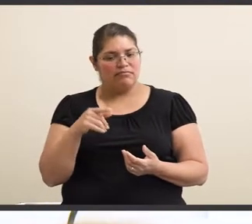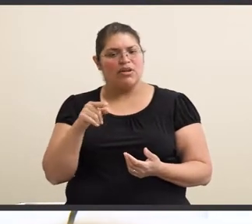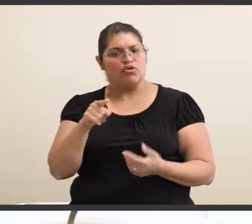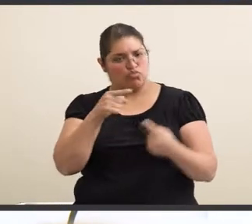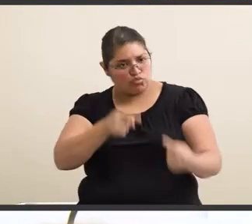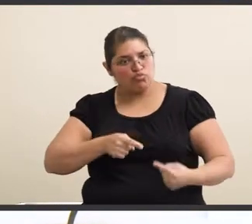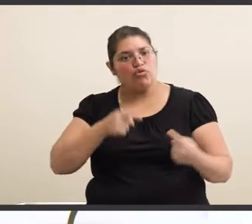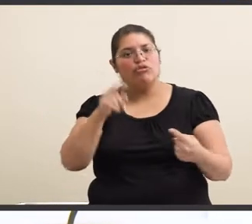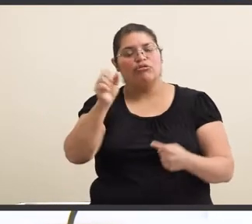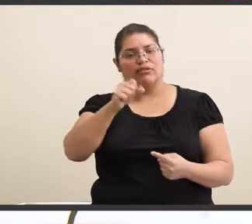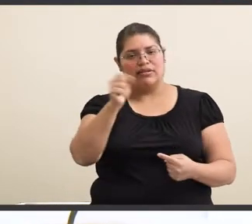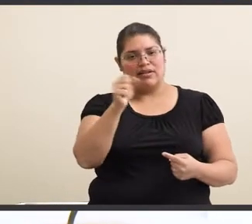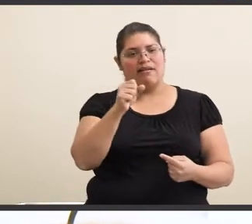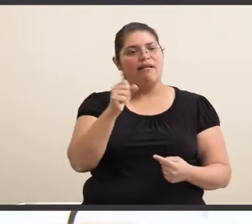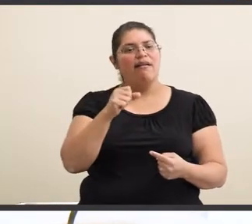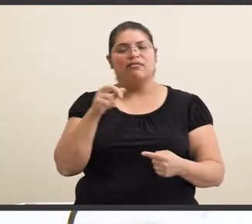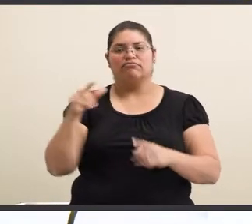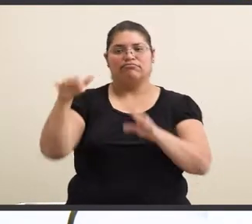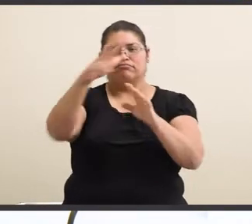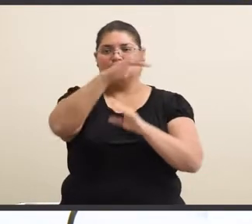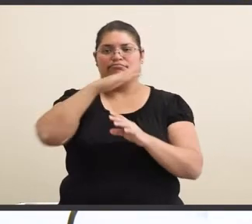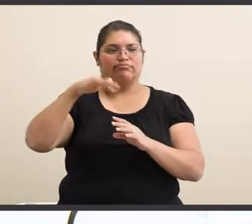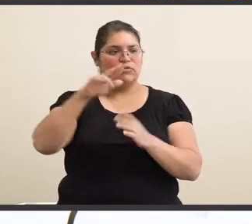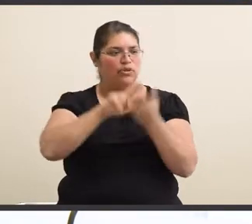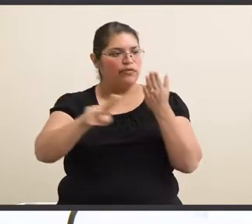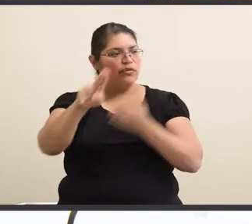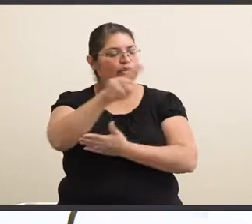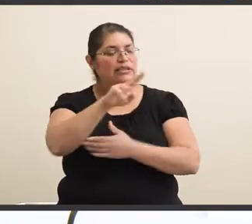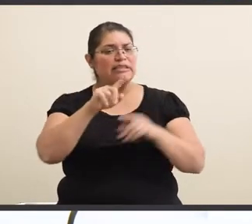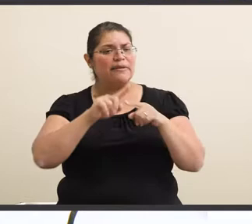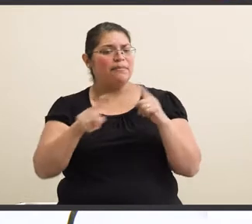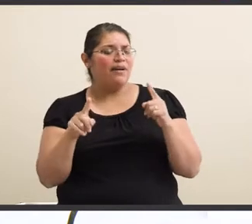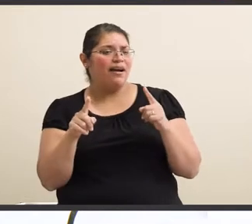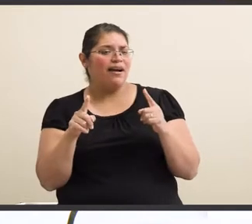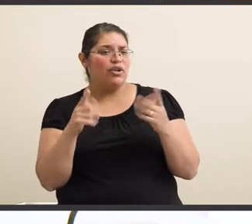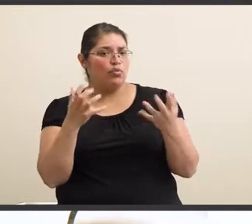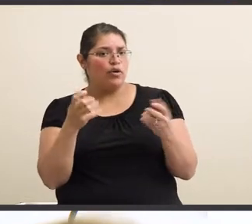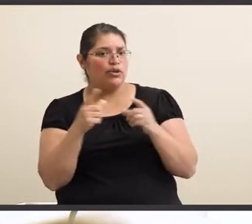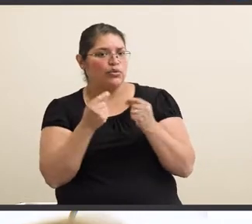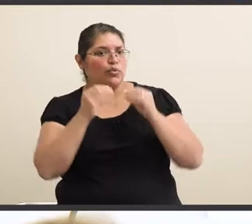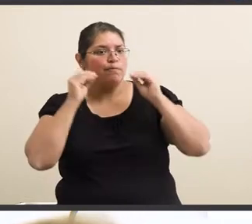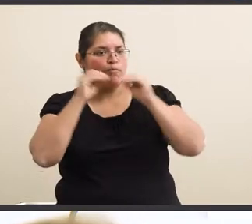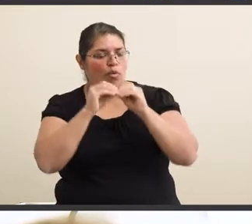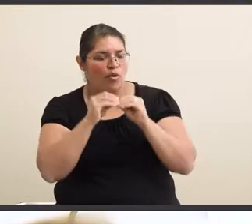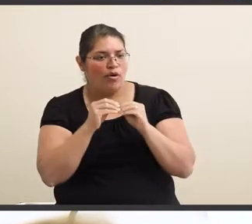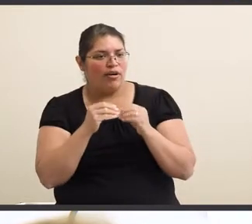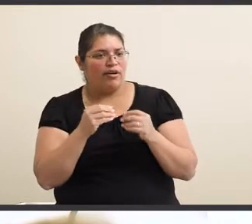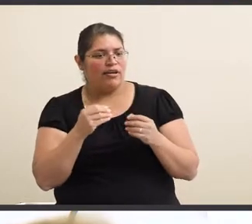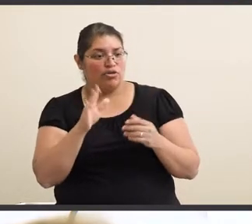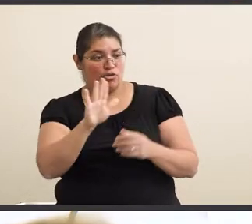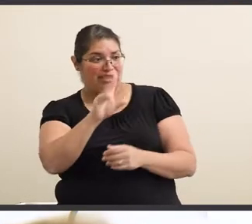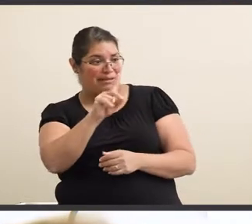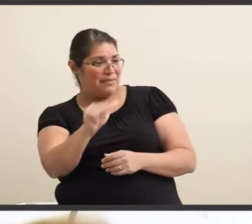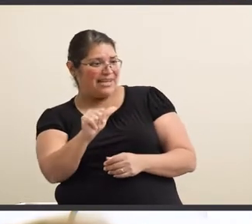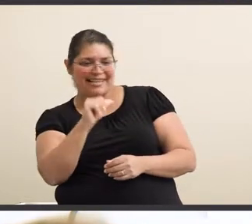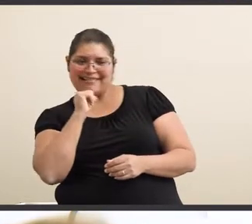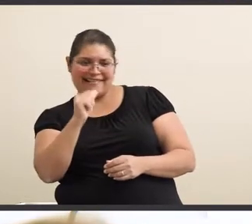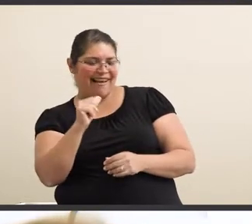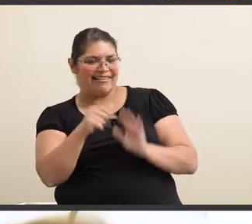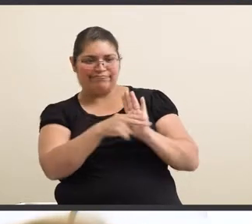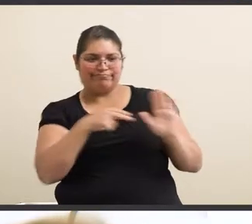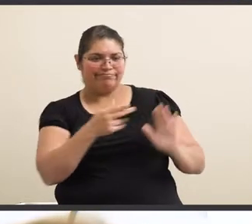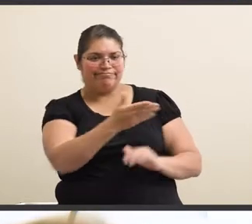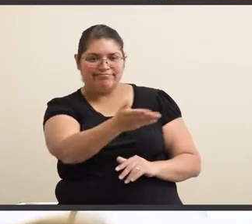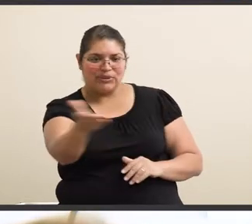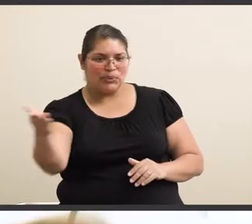you struggle with like going around the university, but like you want to do more, you know, your disability doesn't define you.